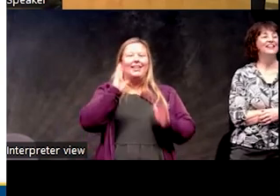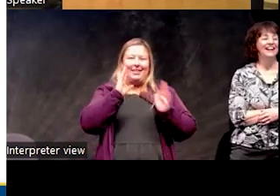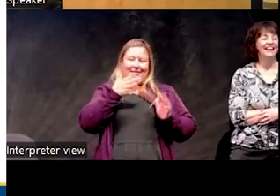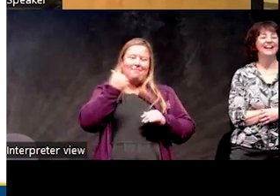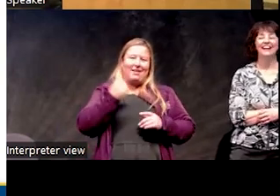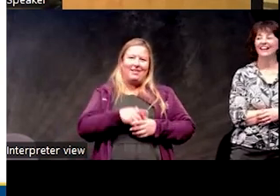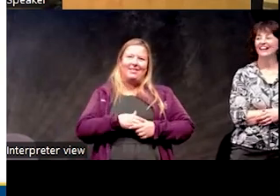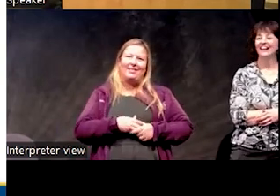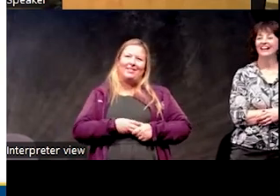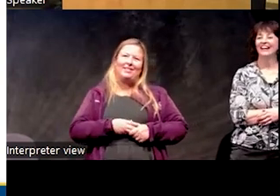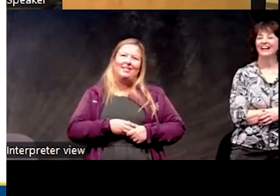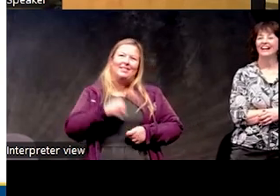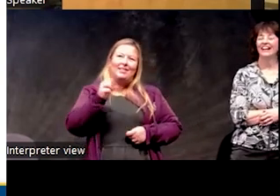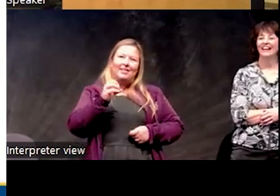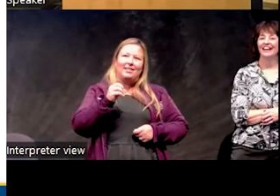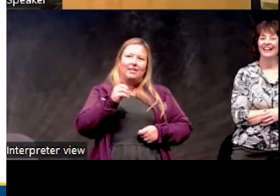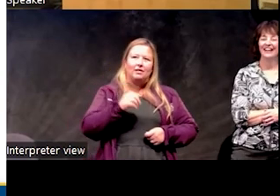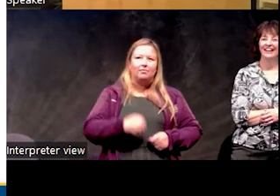Yeah, that's better. Um, so.